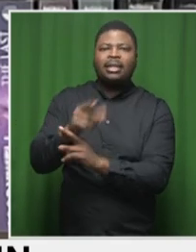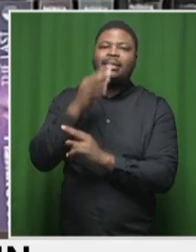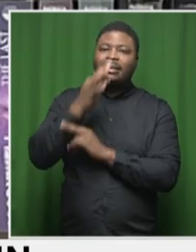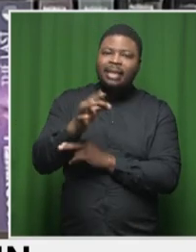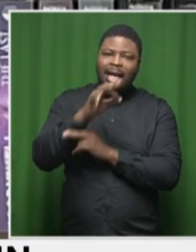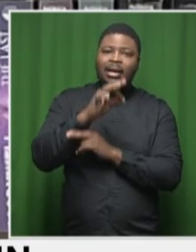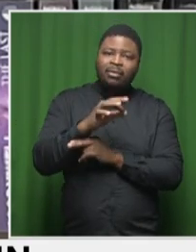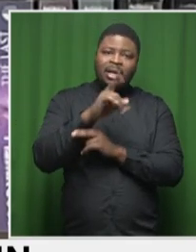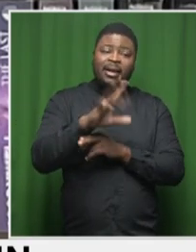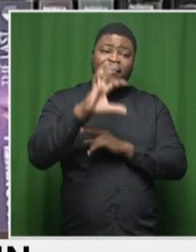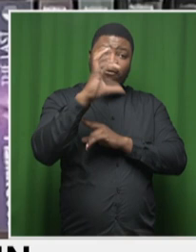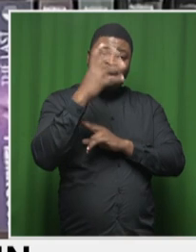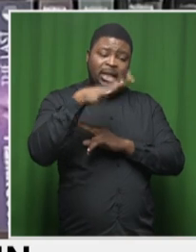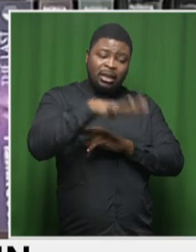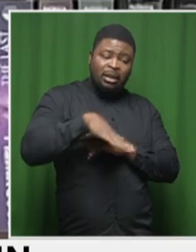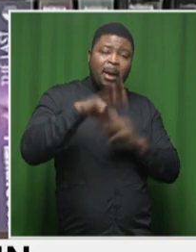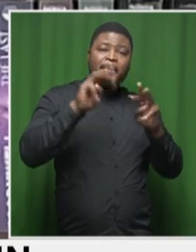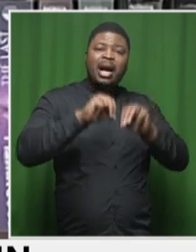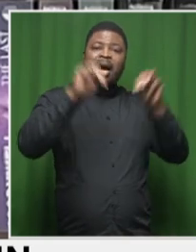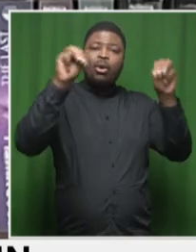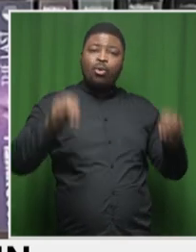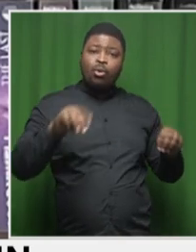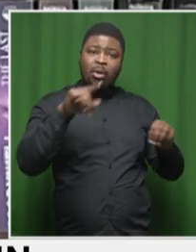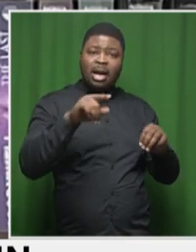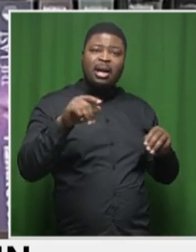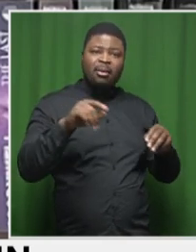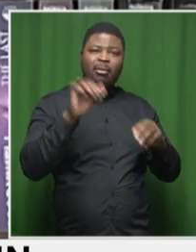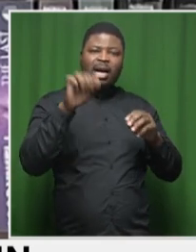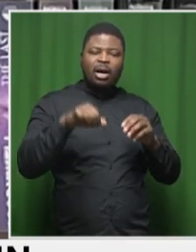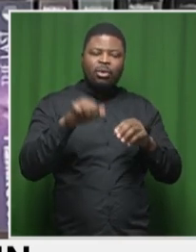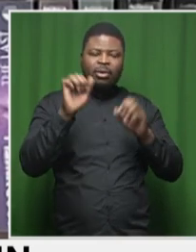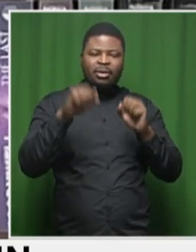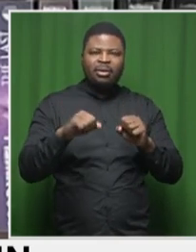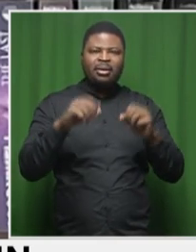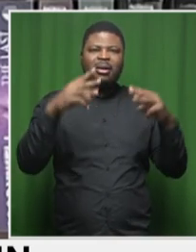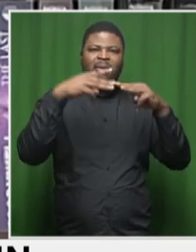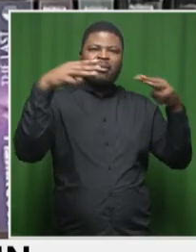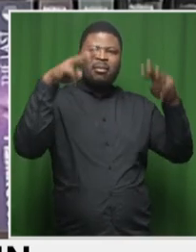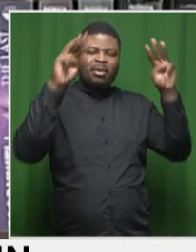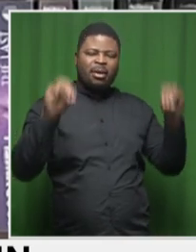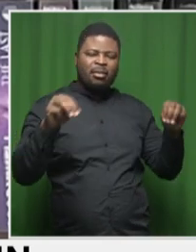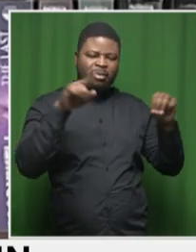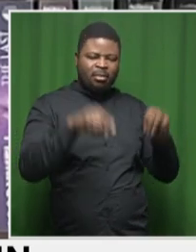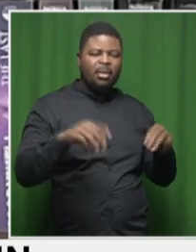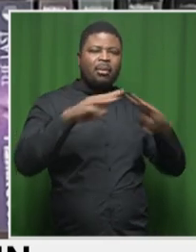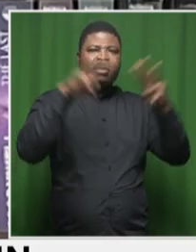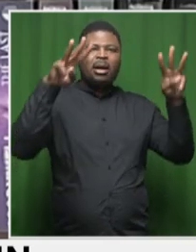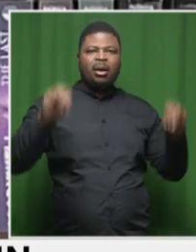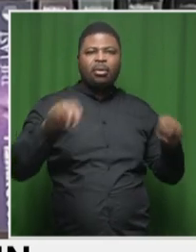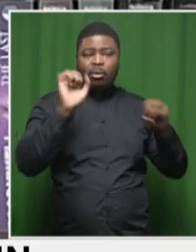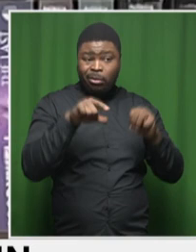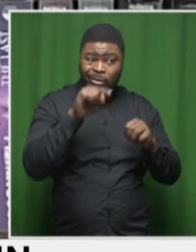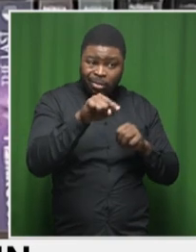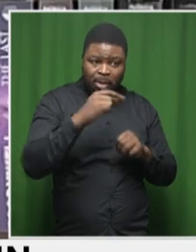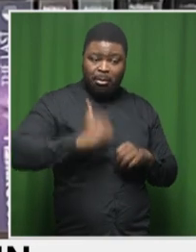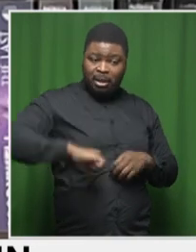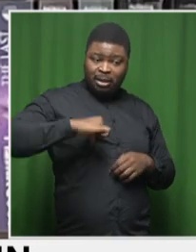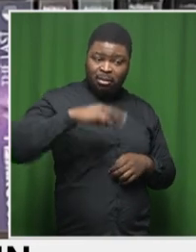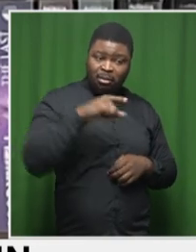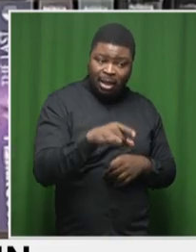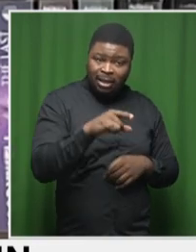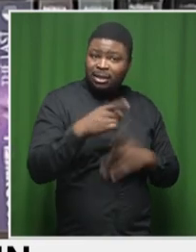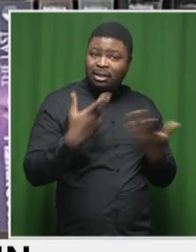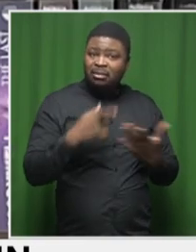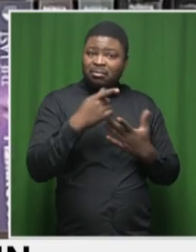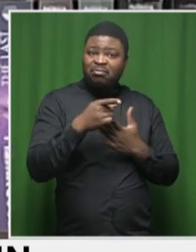failing when it comes to reporting on the financial matters because key positions were not filled.